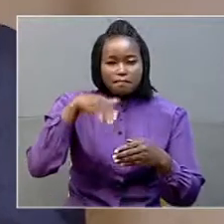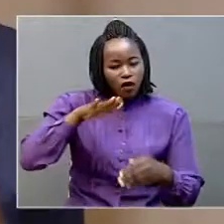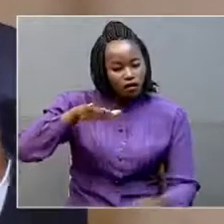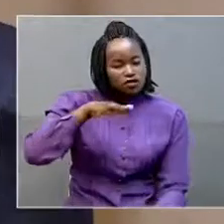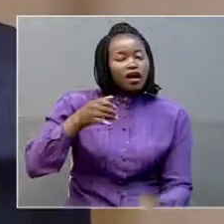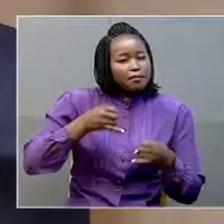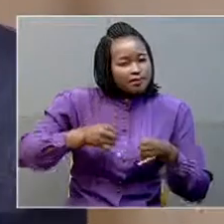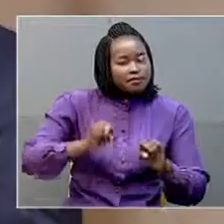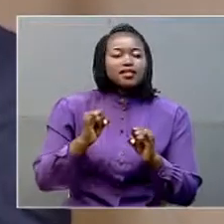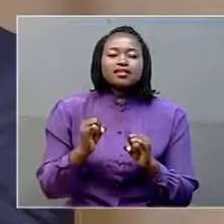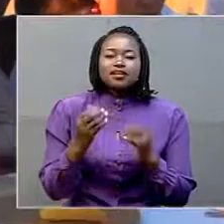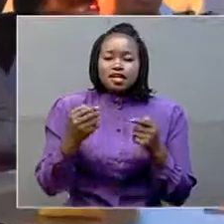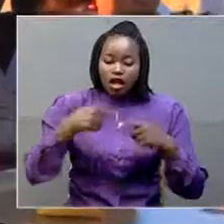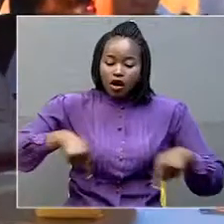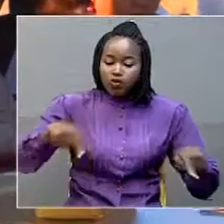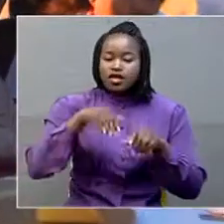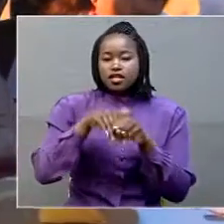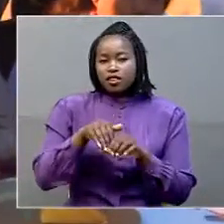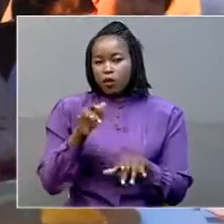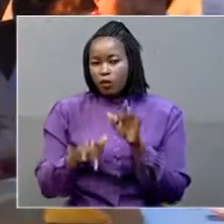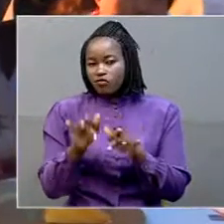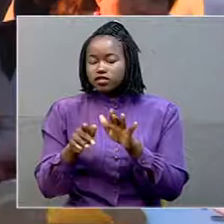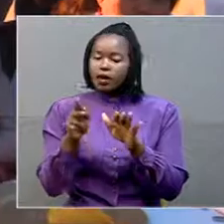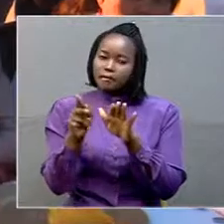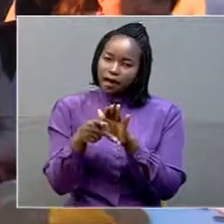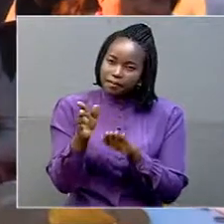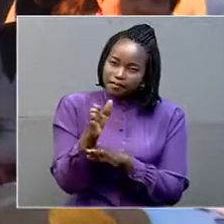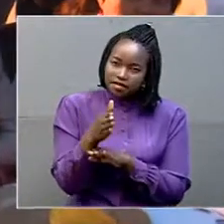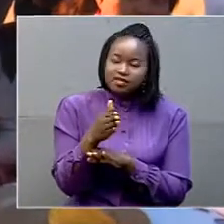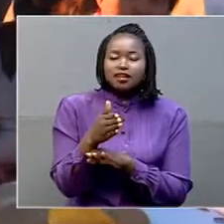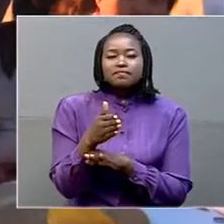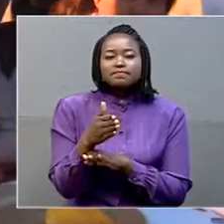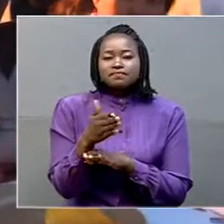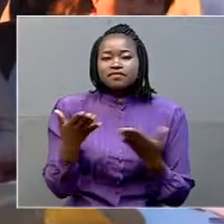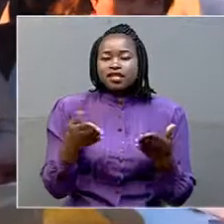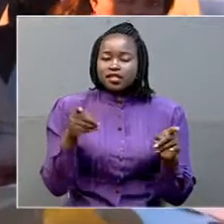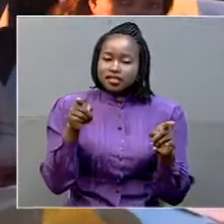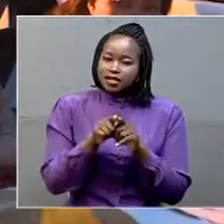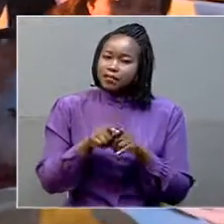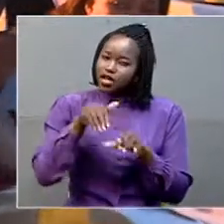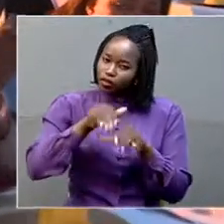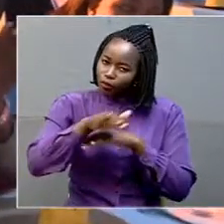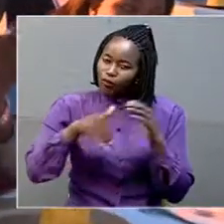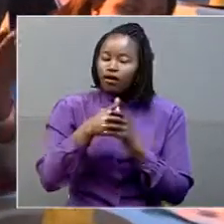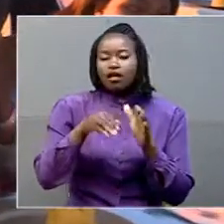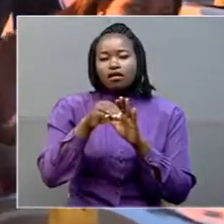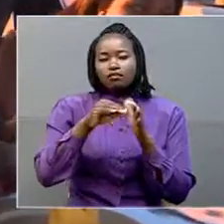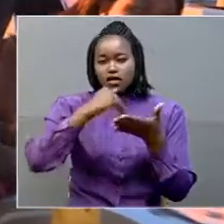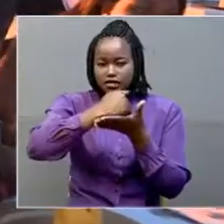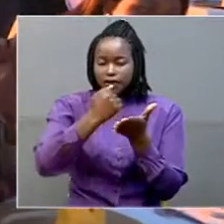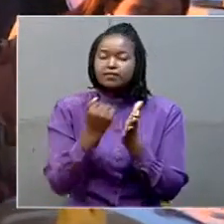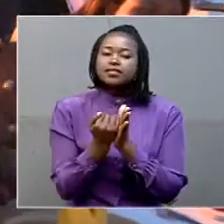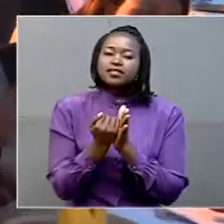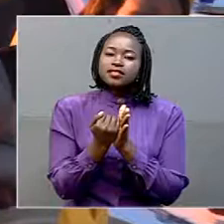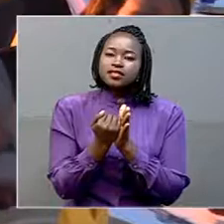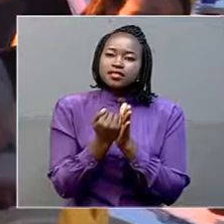We, in the of the Prime Minister, we, are committed to other departments, but we must lead